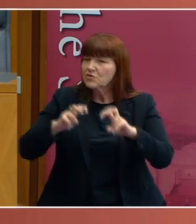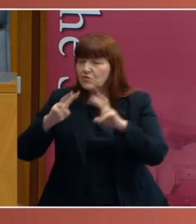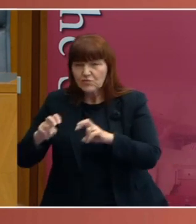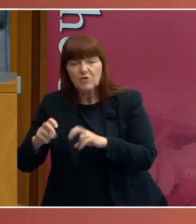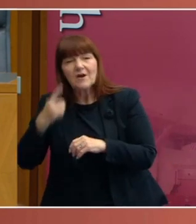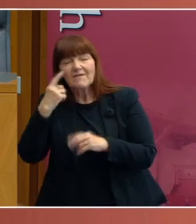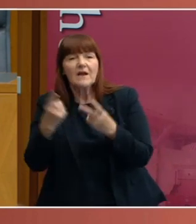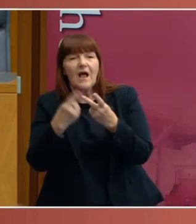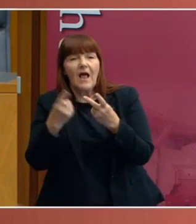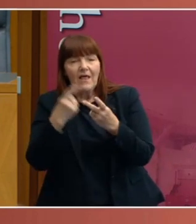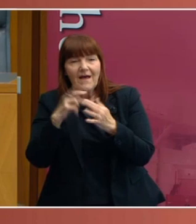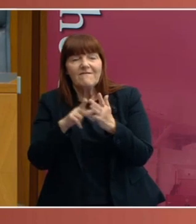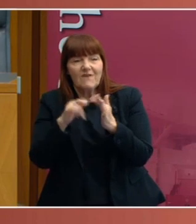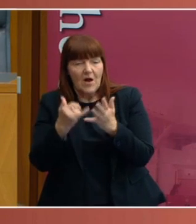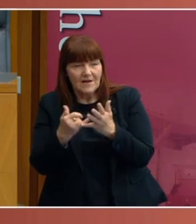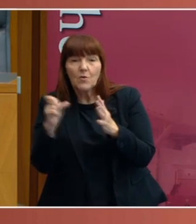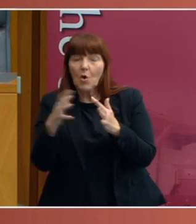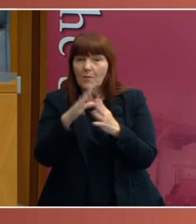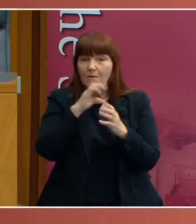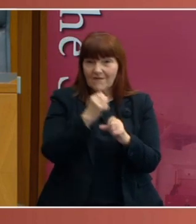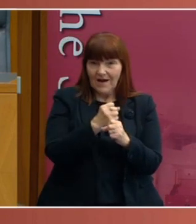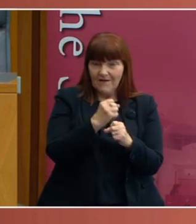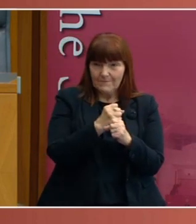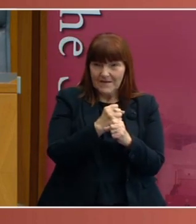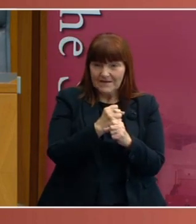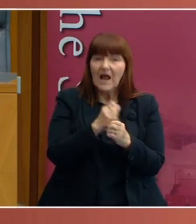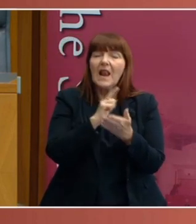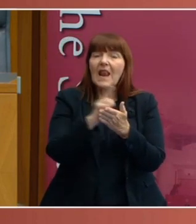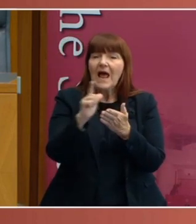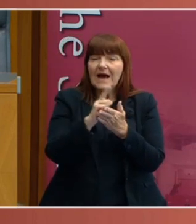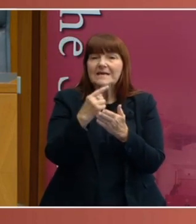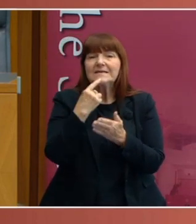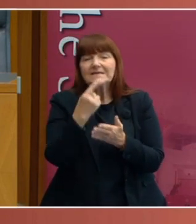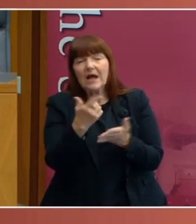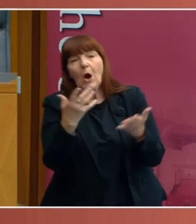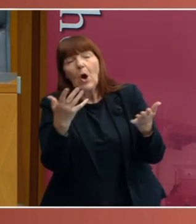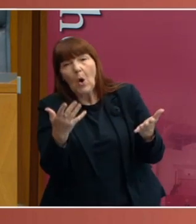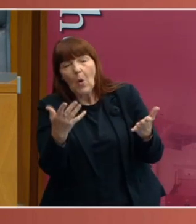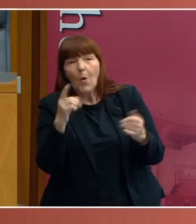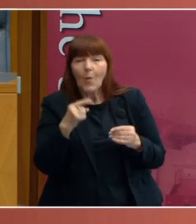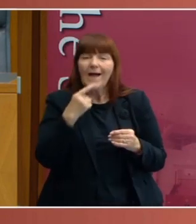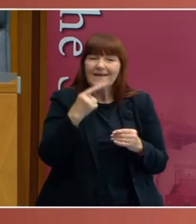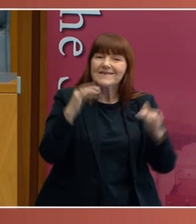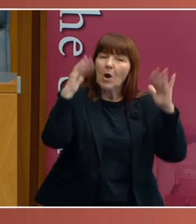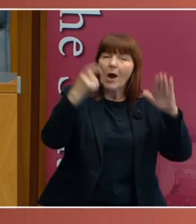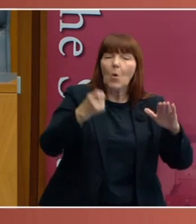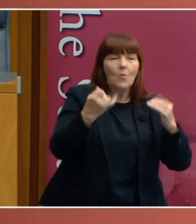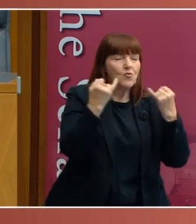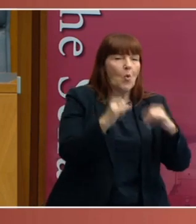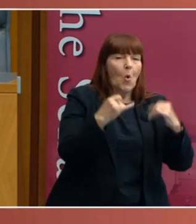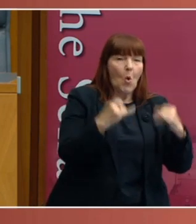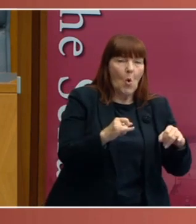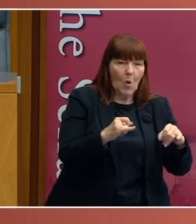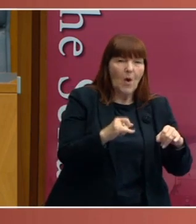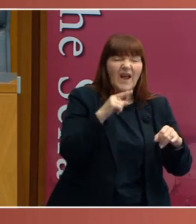I found other files where the Commonwealth Government made later submissions about why they thought the High Court got it wrong in Gratwick and